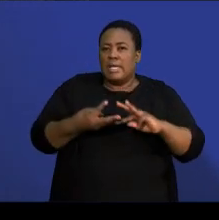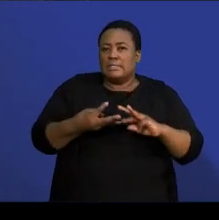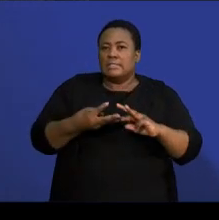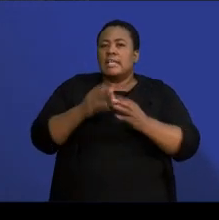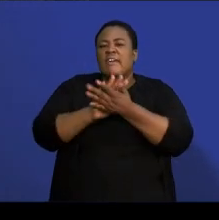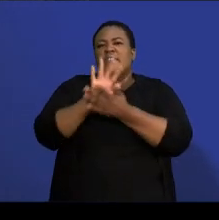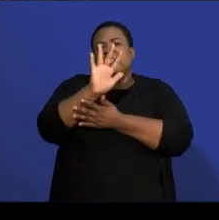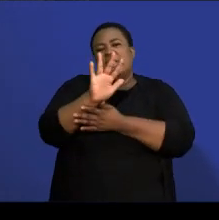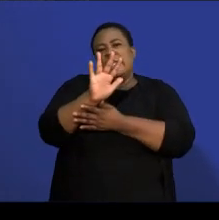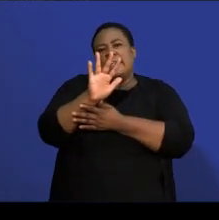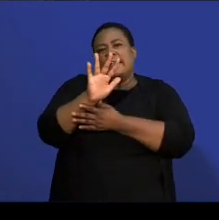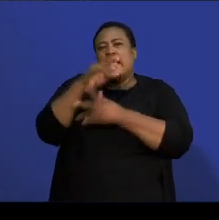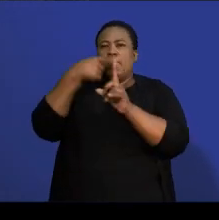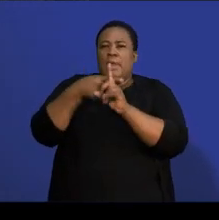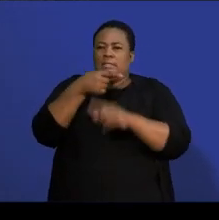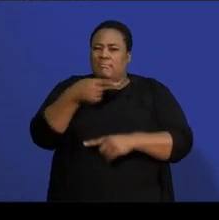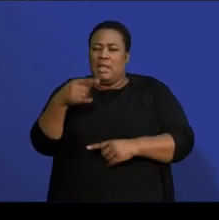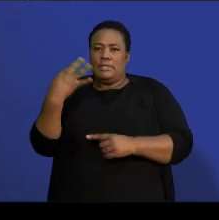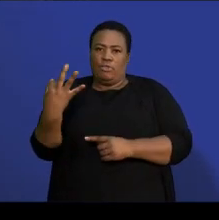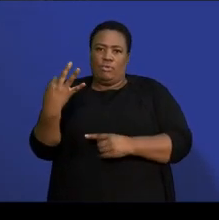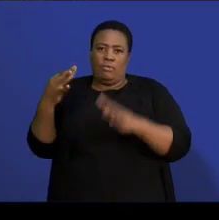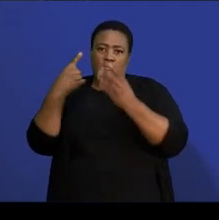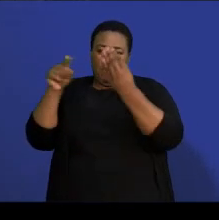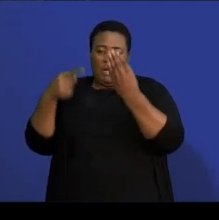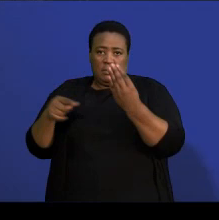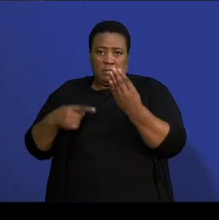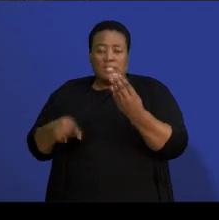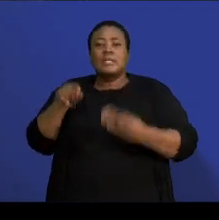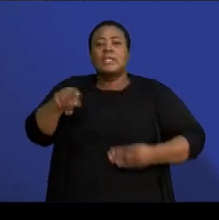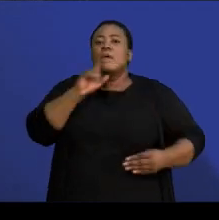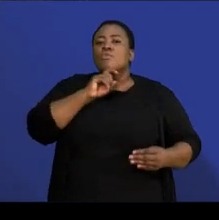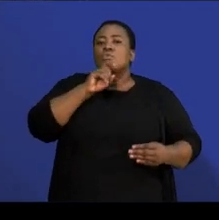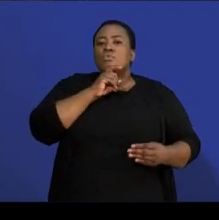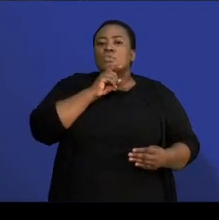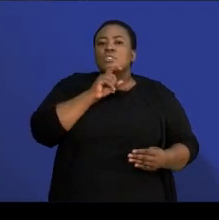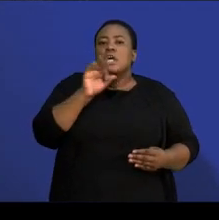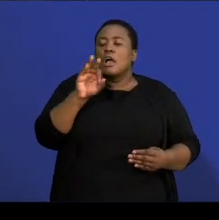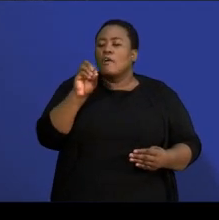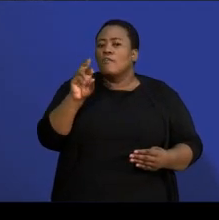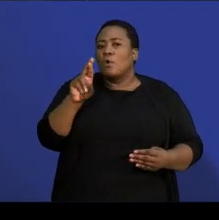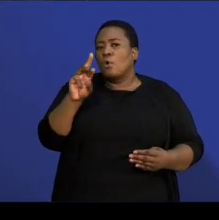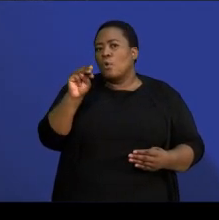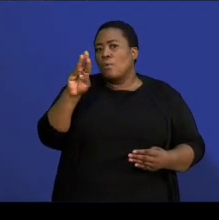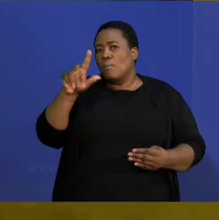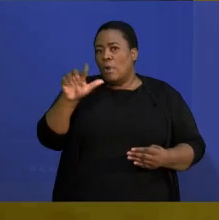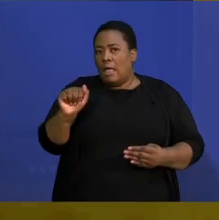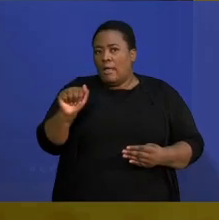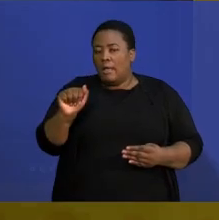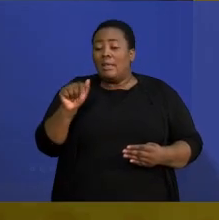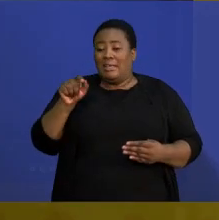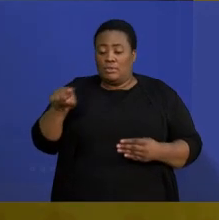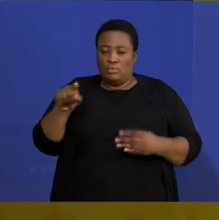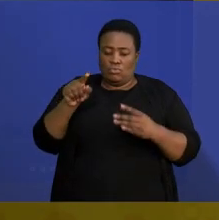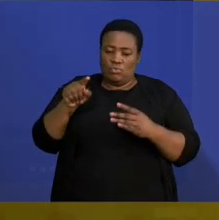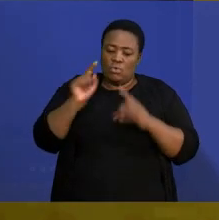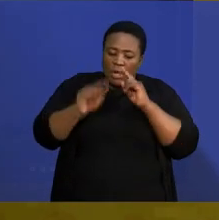plus or minus 3 marks. Here, you need to be using the given formula to calculate. Financial maths is